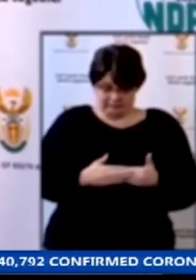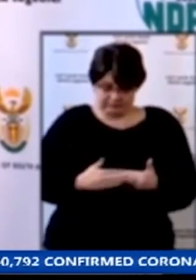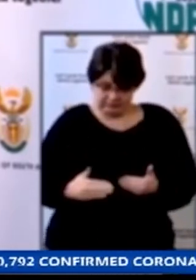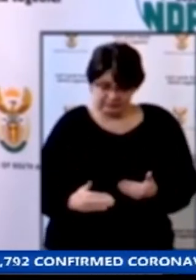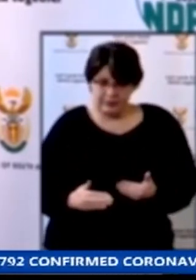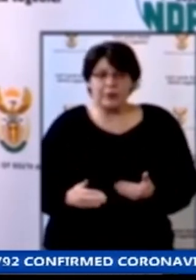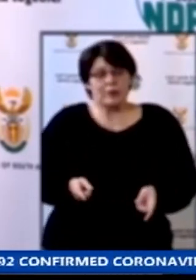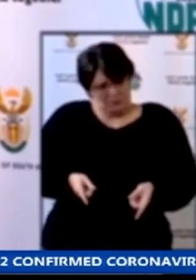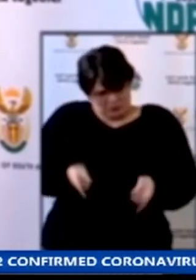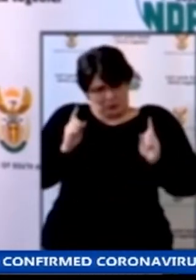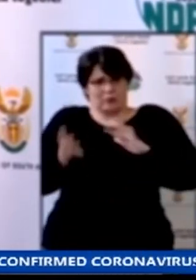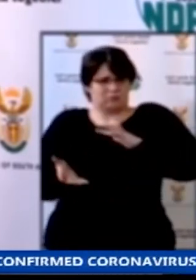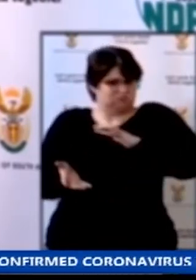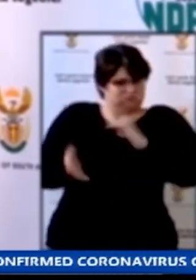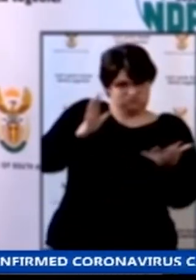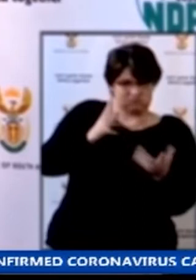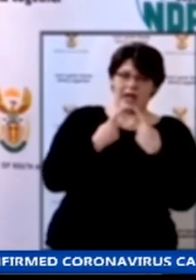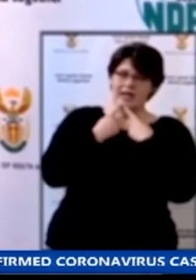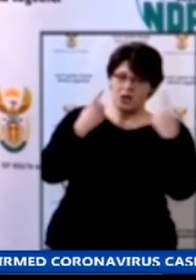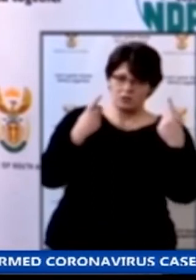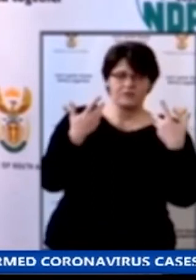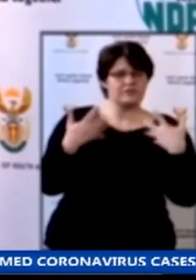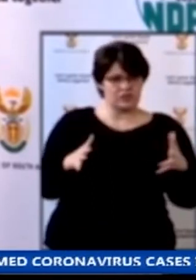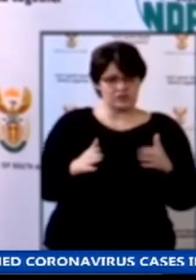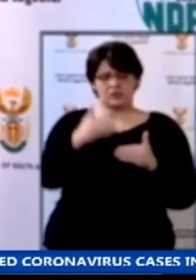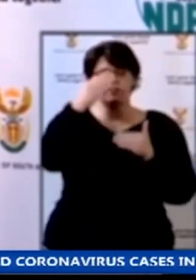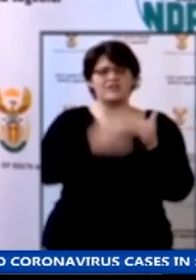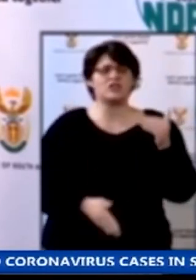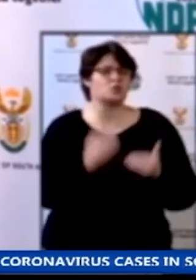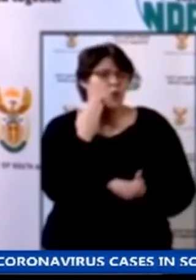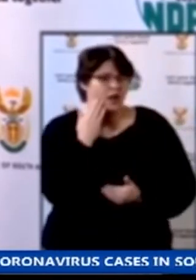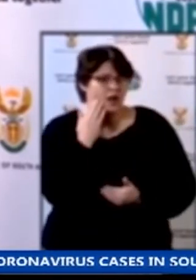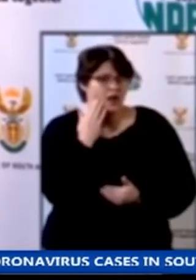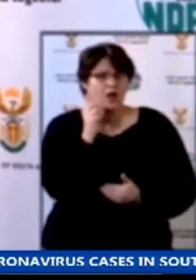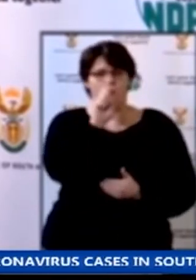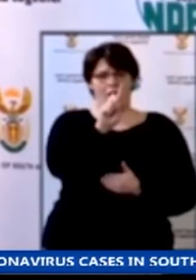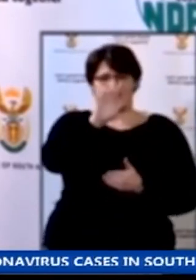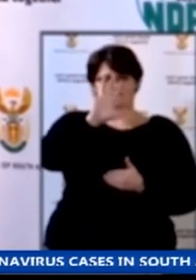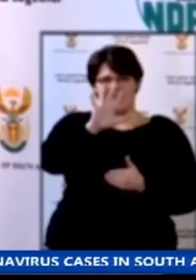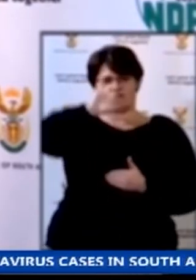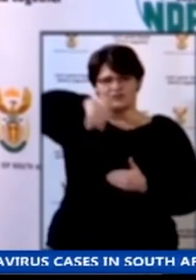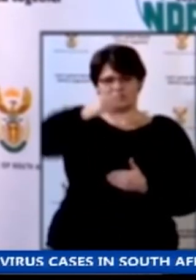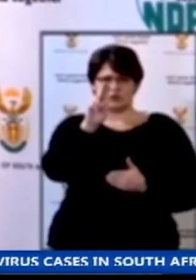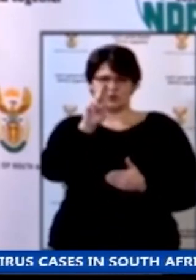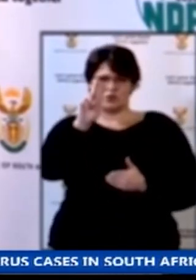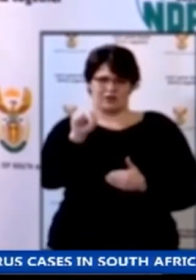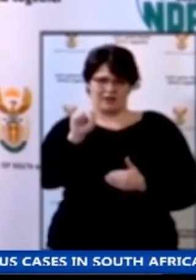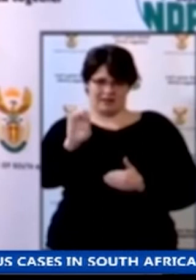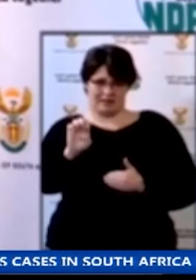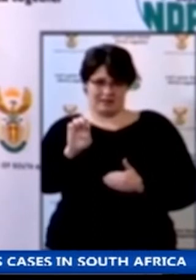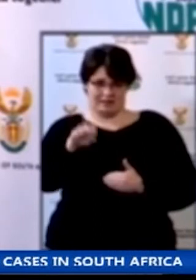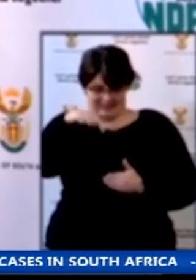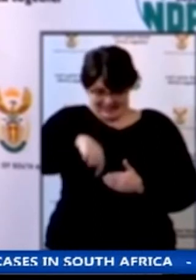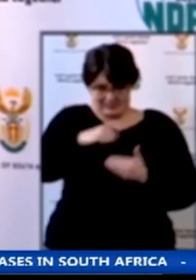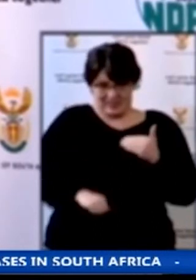national state of disaster expires on the 15th of June this month